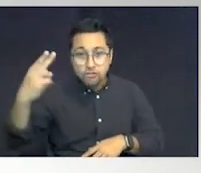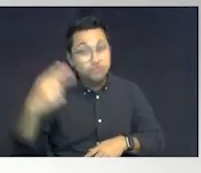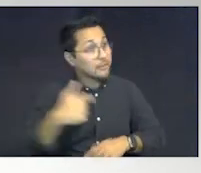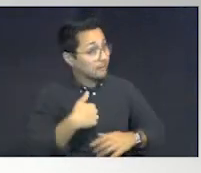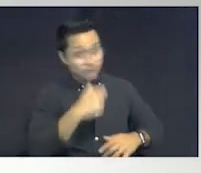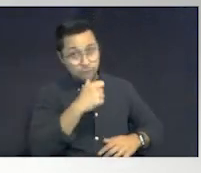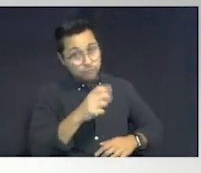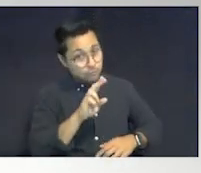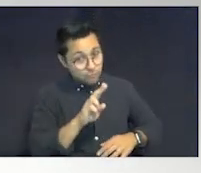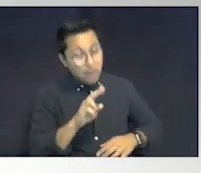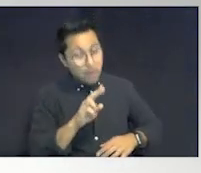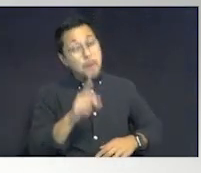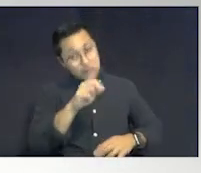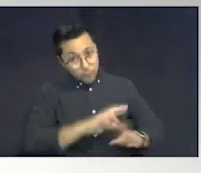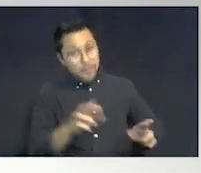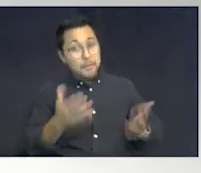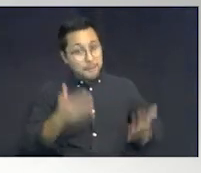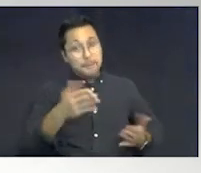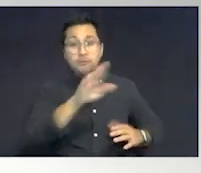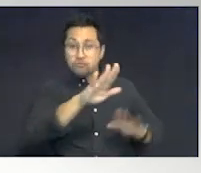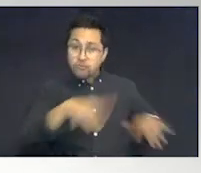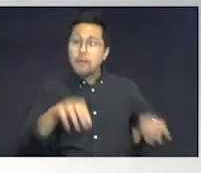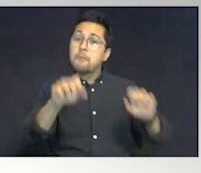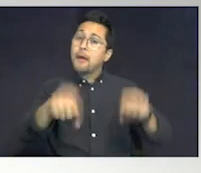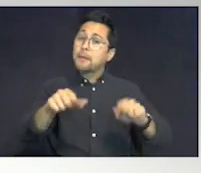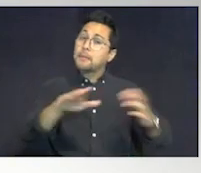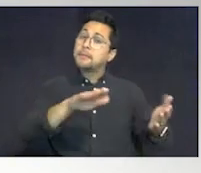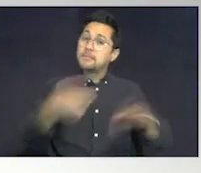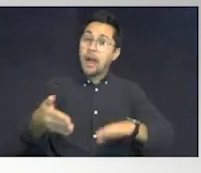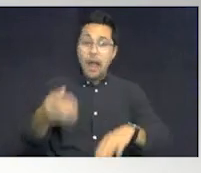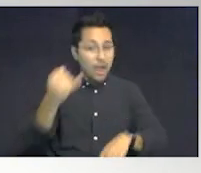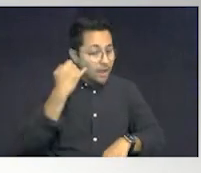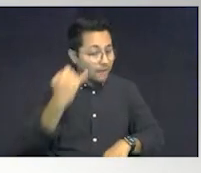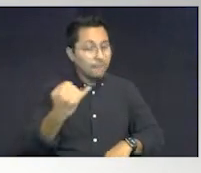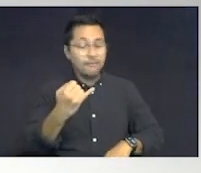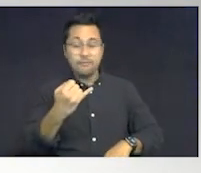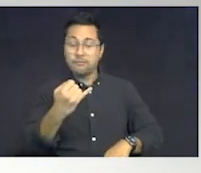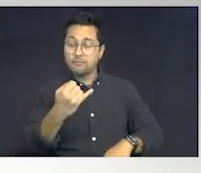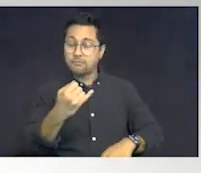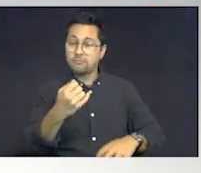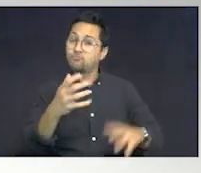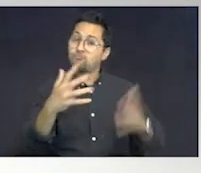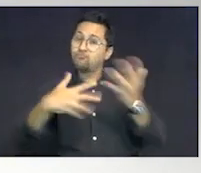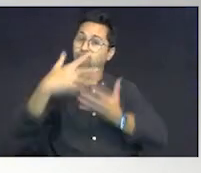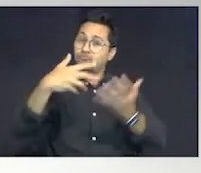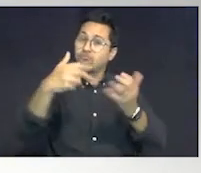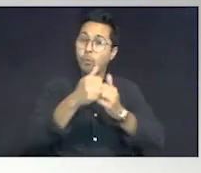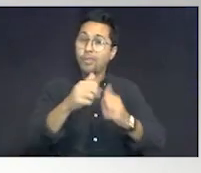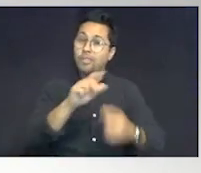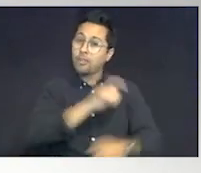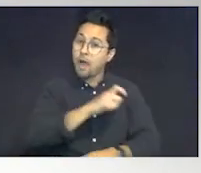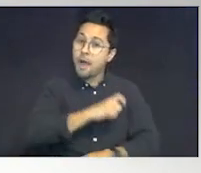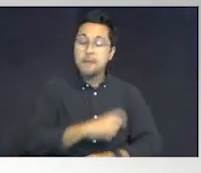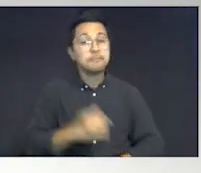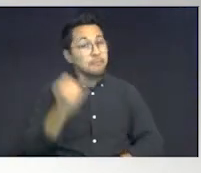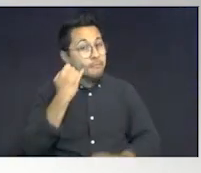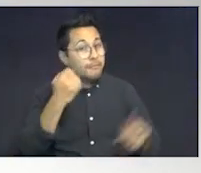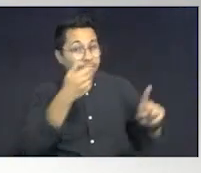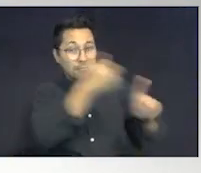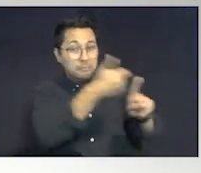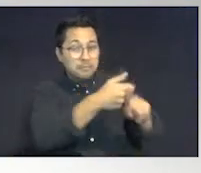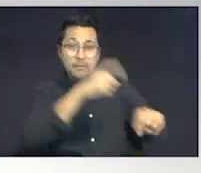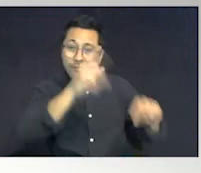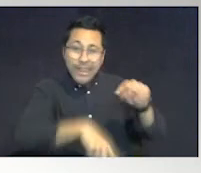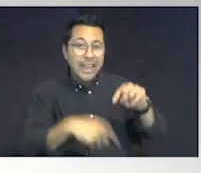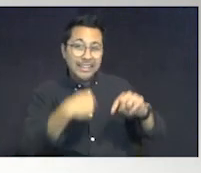prepared, your child could die. At the hands of a law enforcement officer. If they cannot articulate